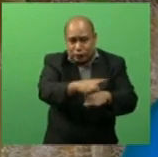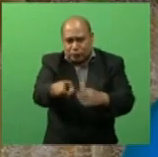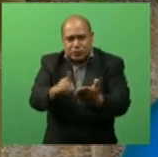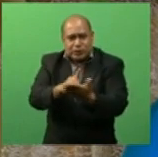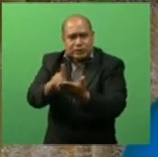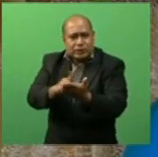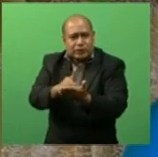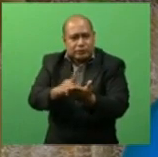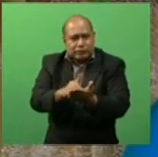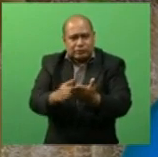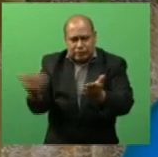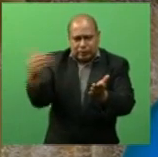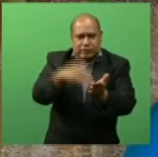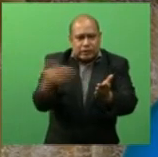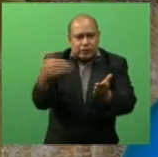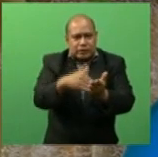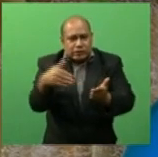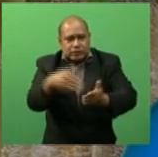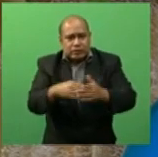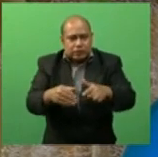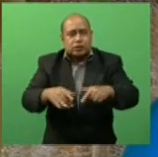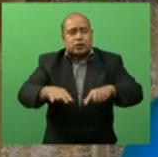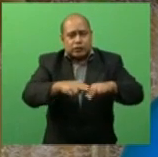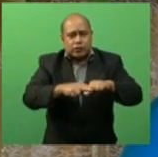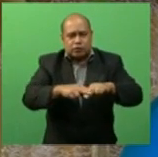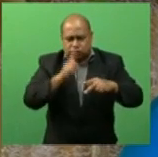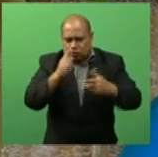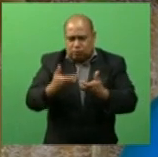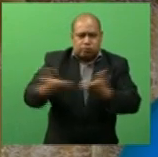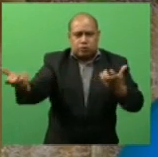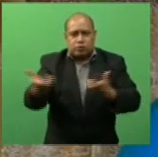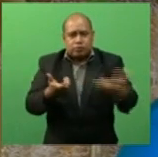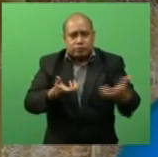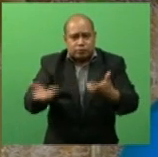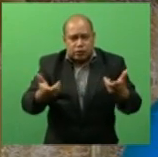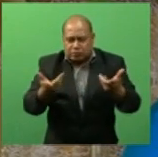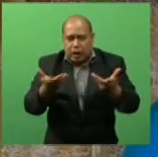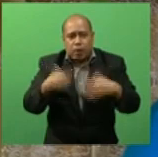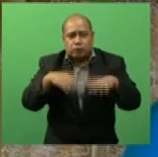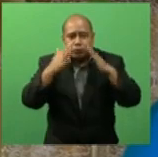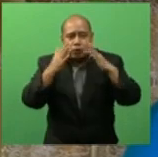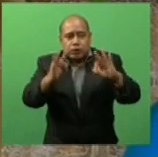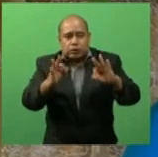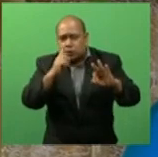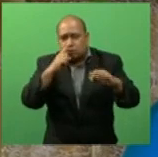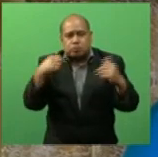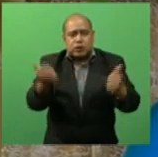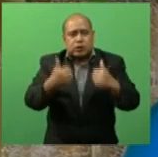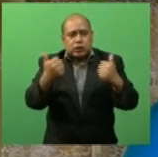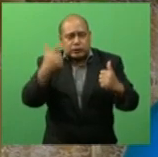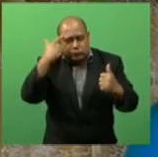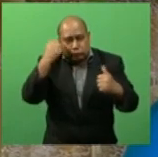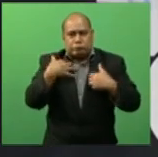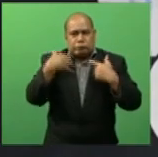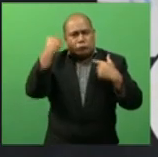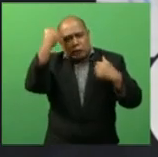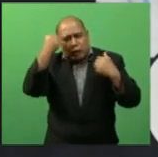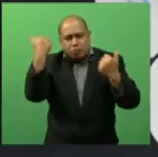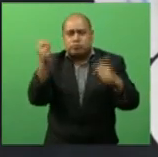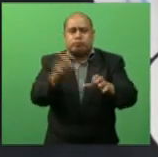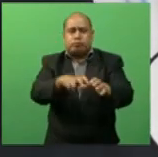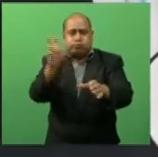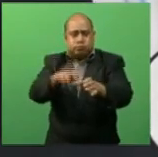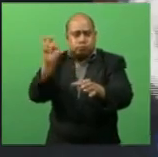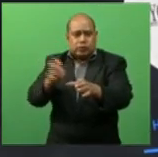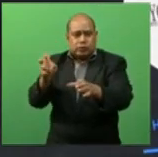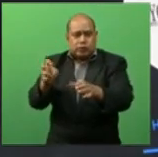to Fiji and having everyone isolated having the curfew a lot of people were facing distress a lot of people lost their jobs I was reduced Rogers